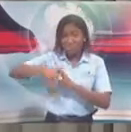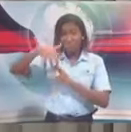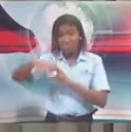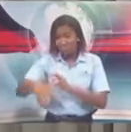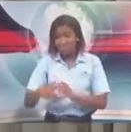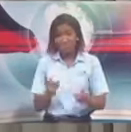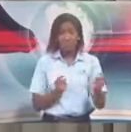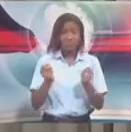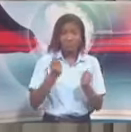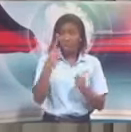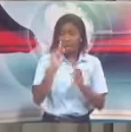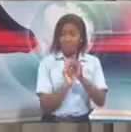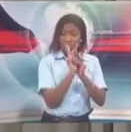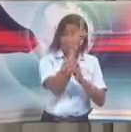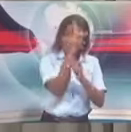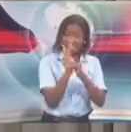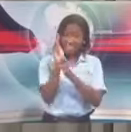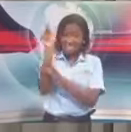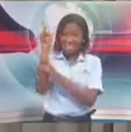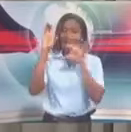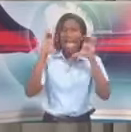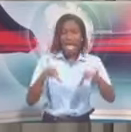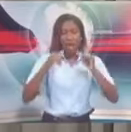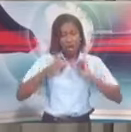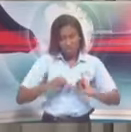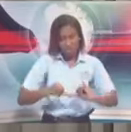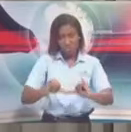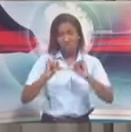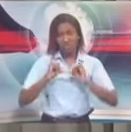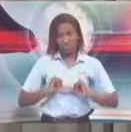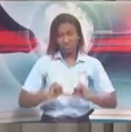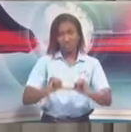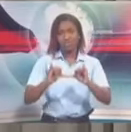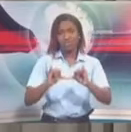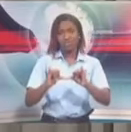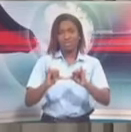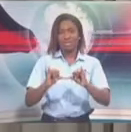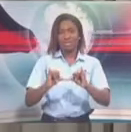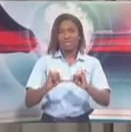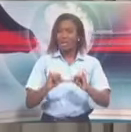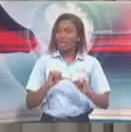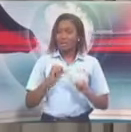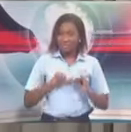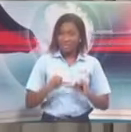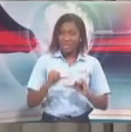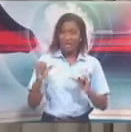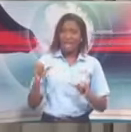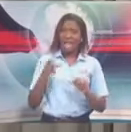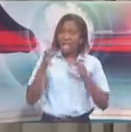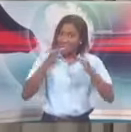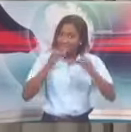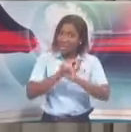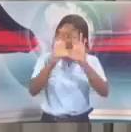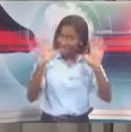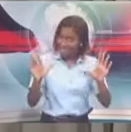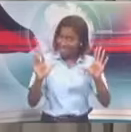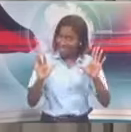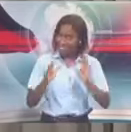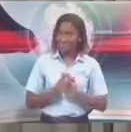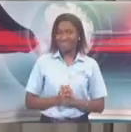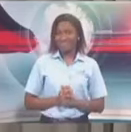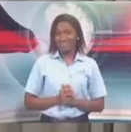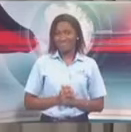everything related to agriculture is permitted. And we took the further steps of just making that even clearer in this latest set of